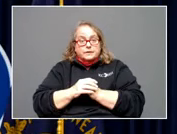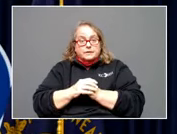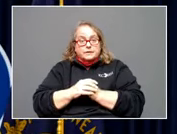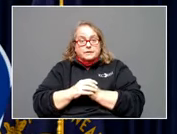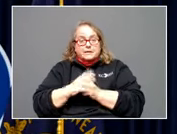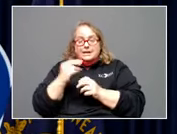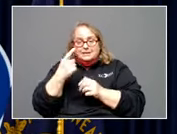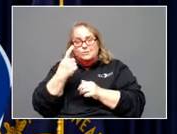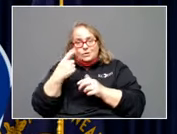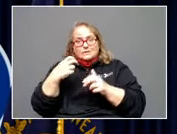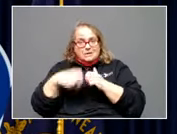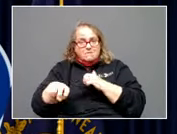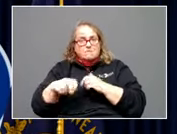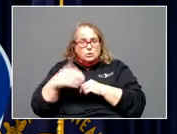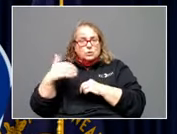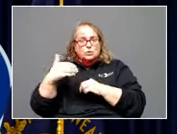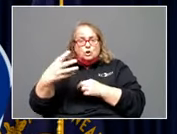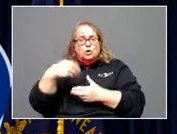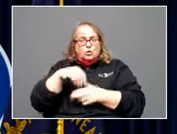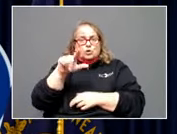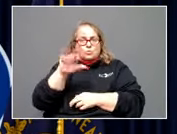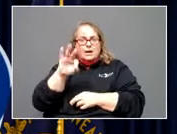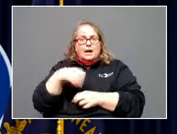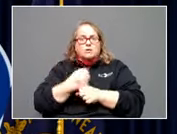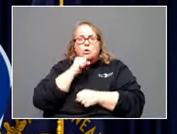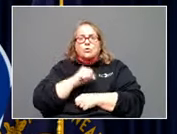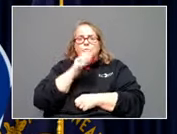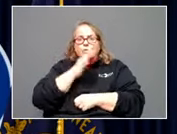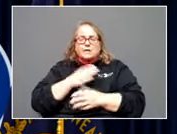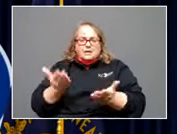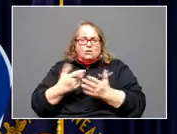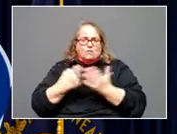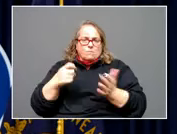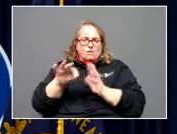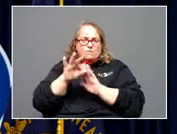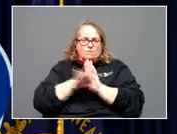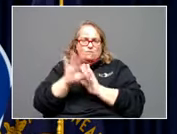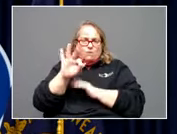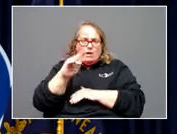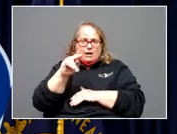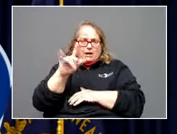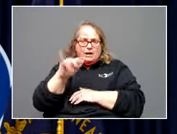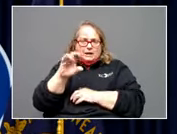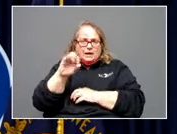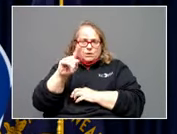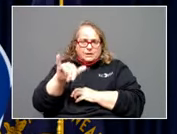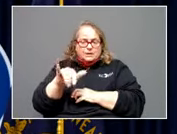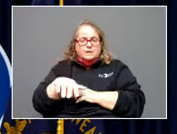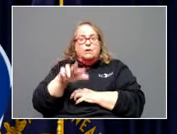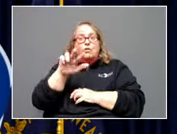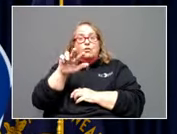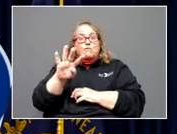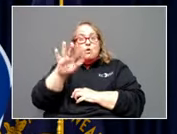one, included a 29-year-old woman from here in Franklin County, included a 34-year-old